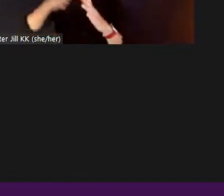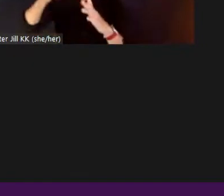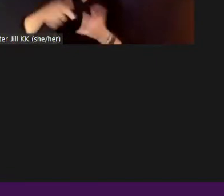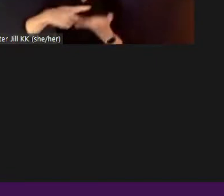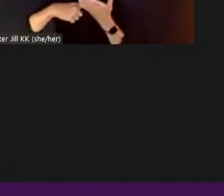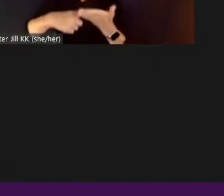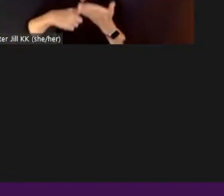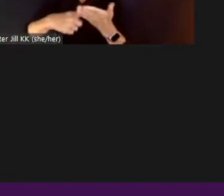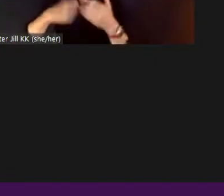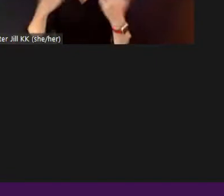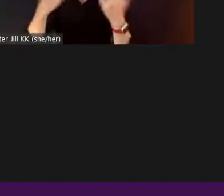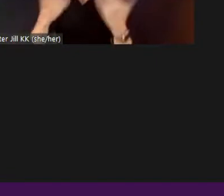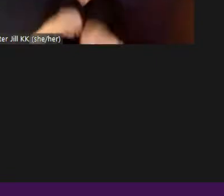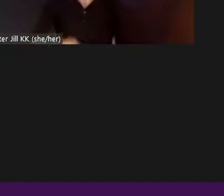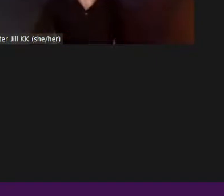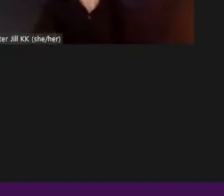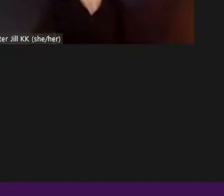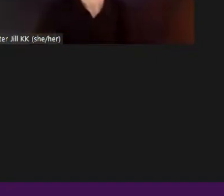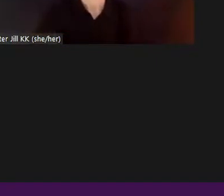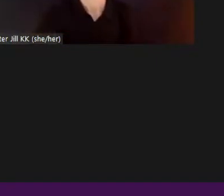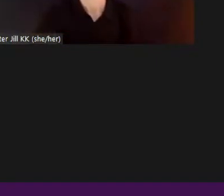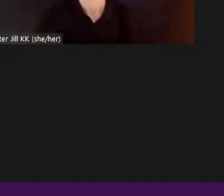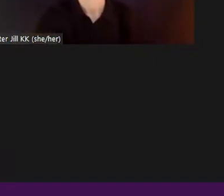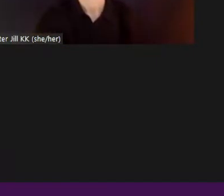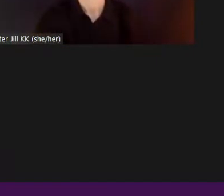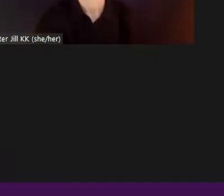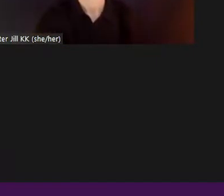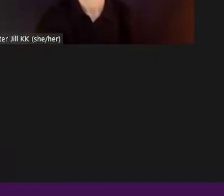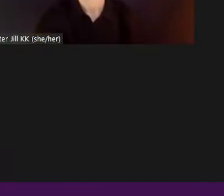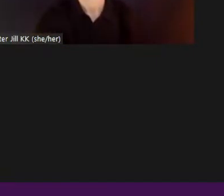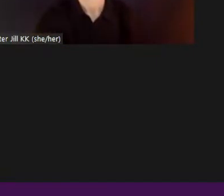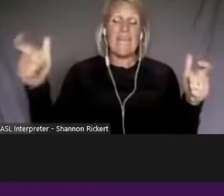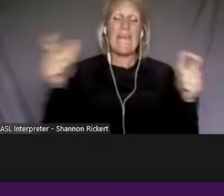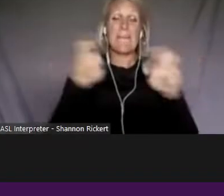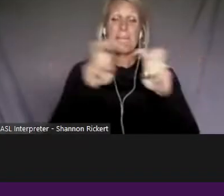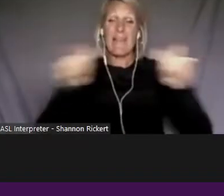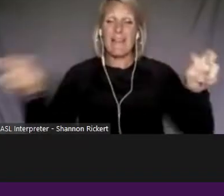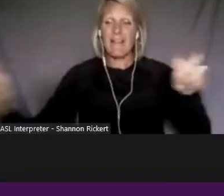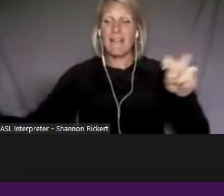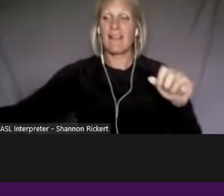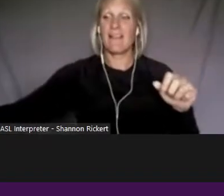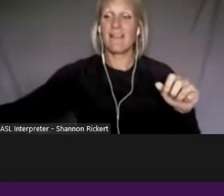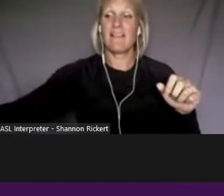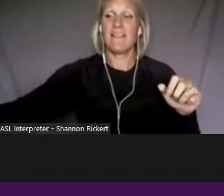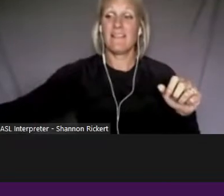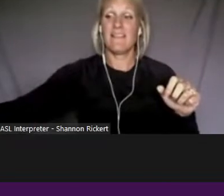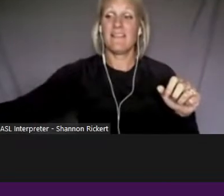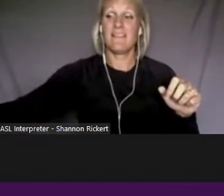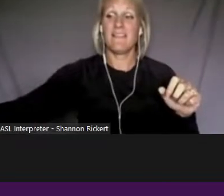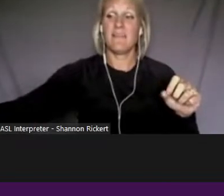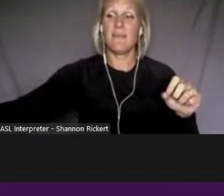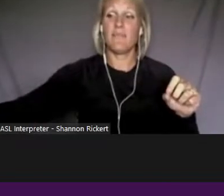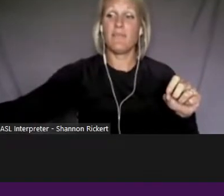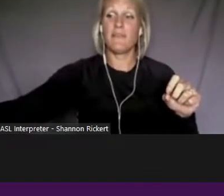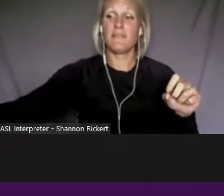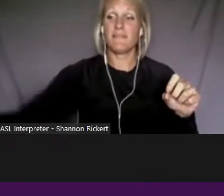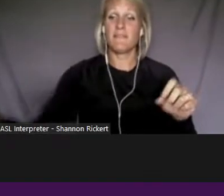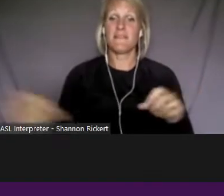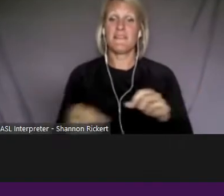It is a large panel. And so I will be asking those of you who are not speaking to turn off your cameras.